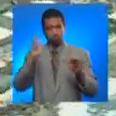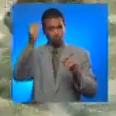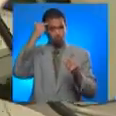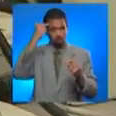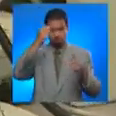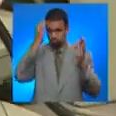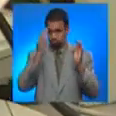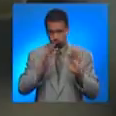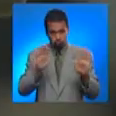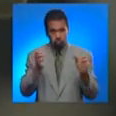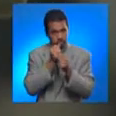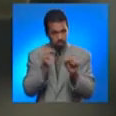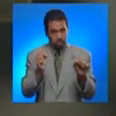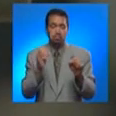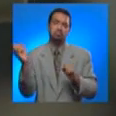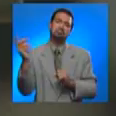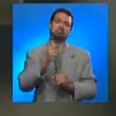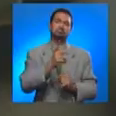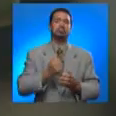to the wash or warning.